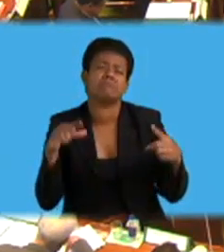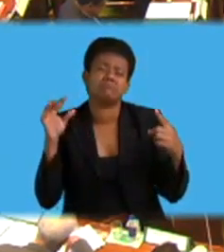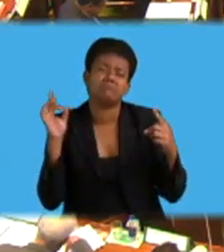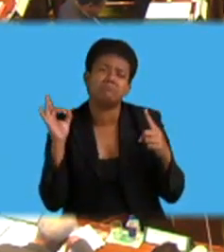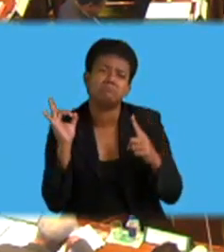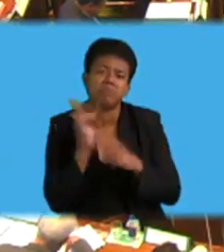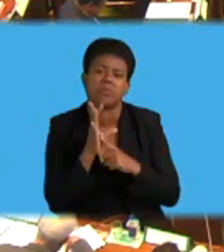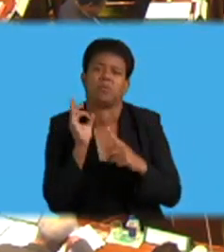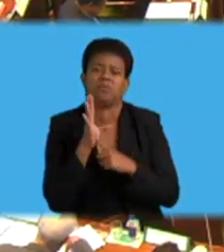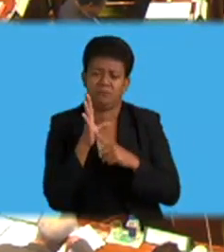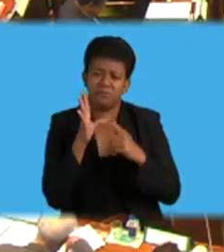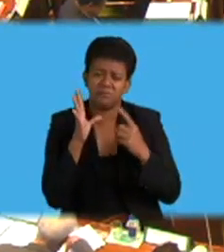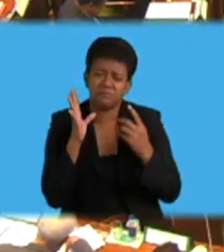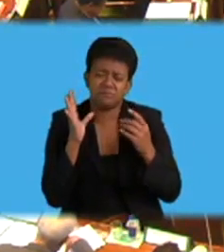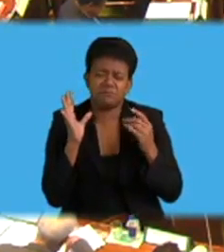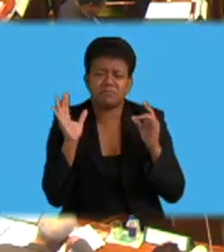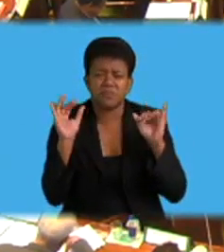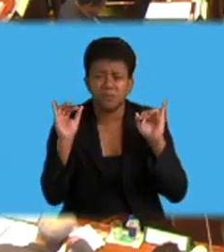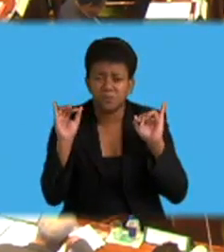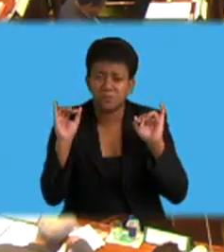sexual offences.